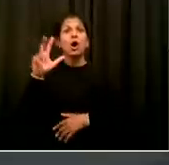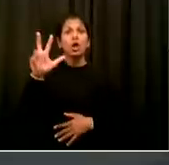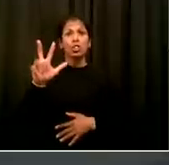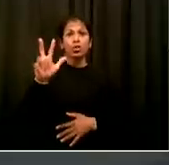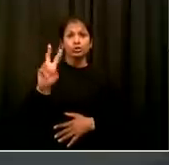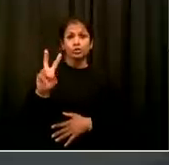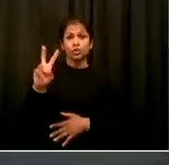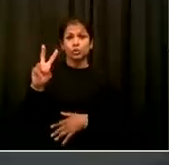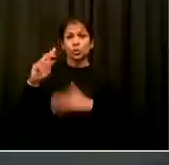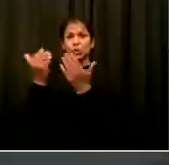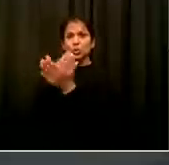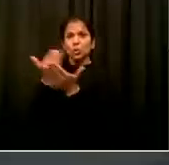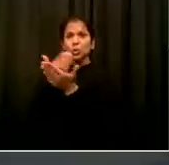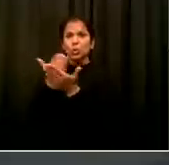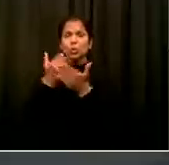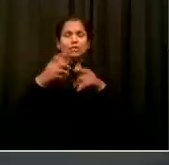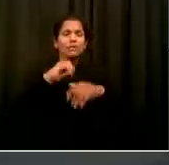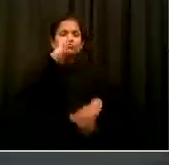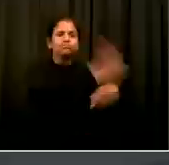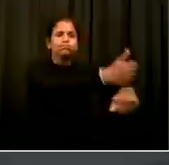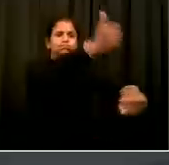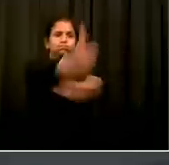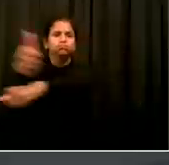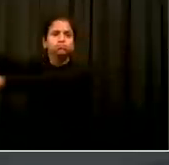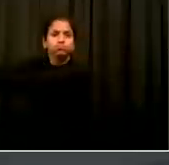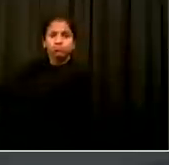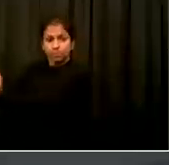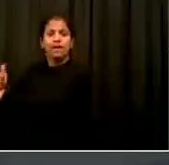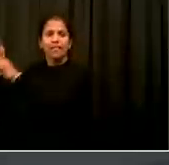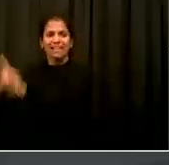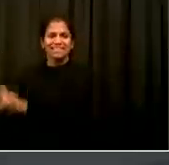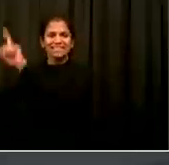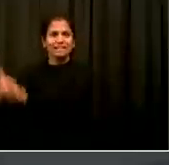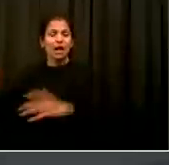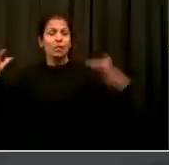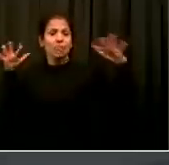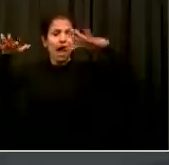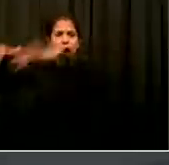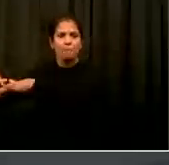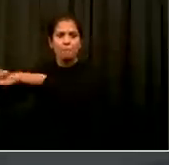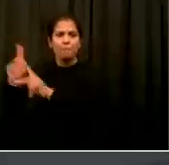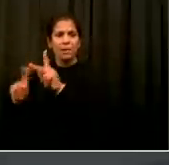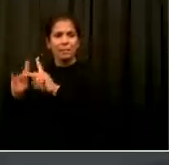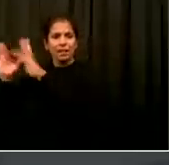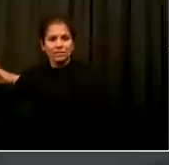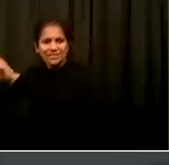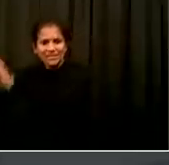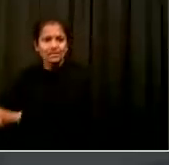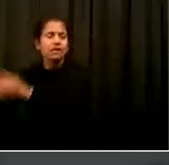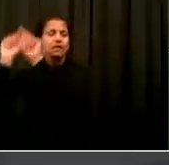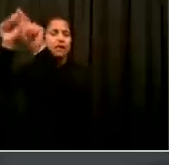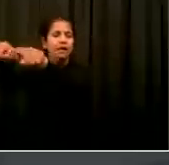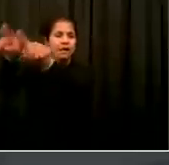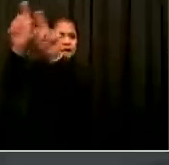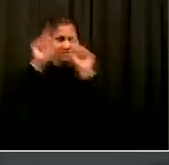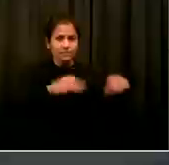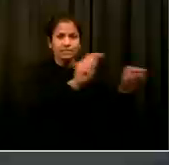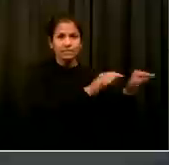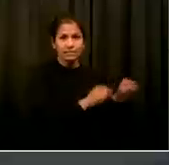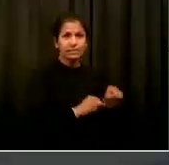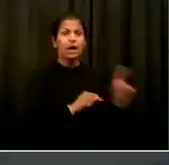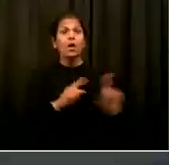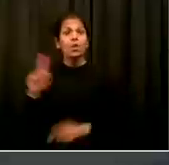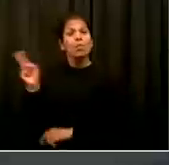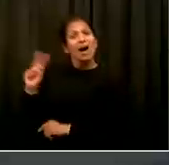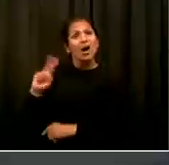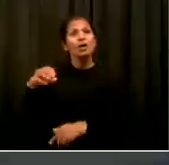specifically in the red zones, in the areas of highest need, highest risk. Our sites look like mobile testing units,